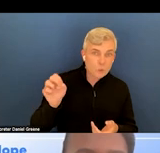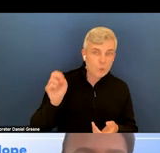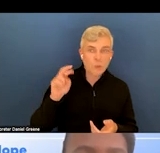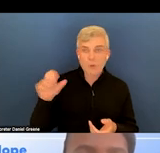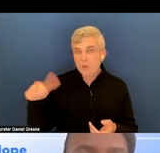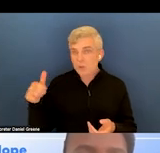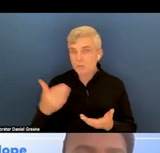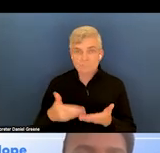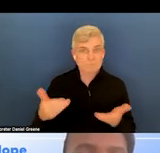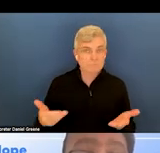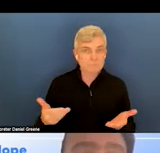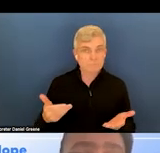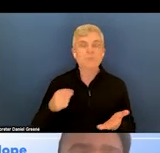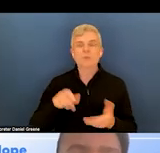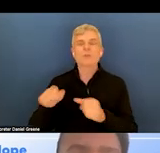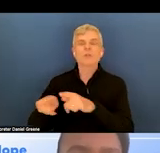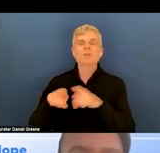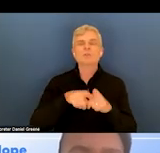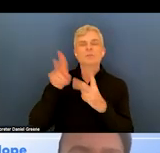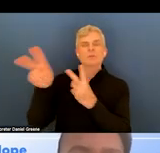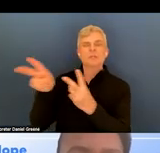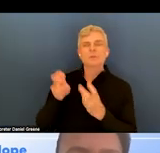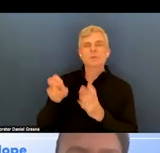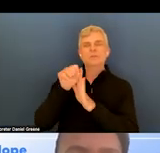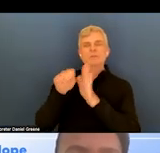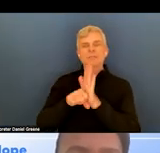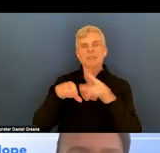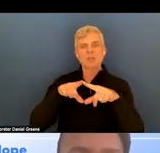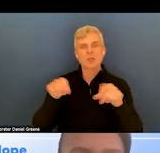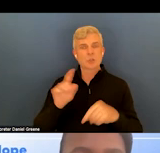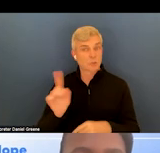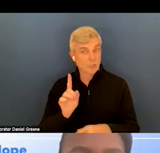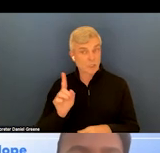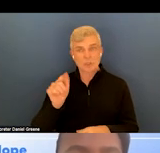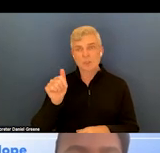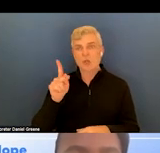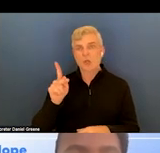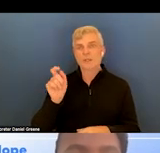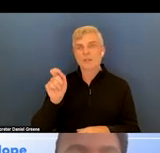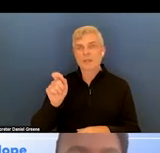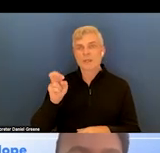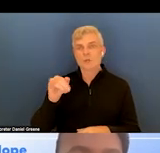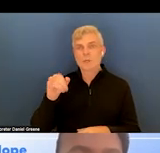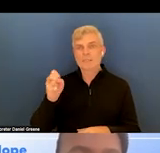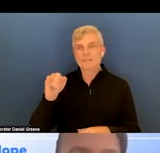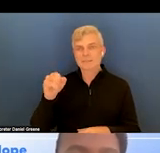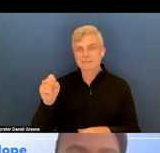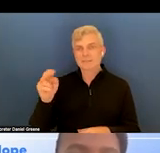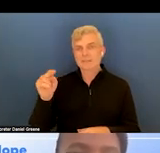You can also download download these state cards at talk dot crisis now slash materials.